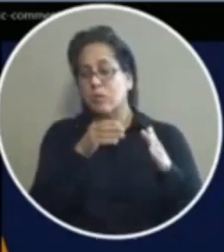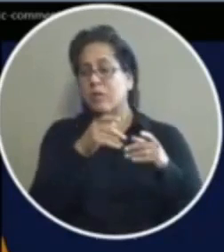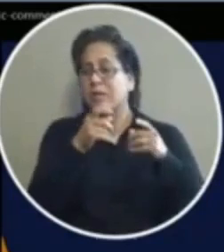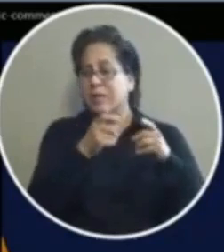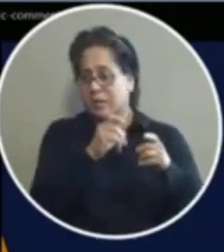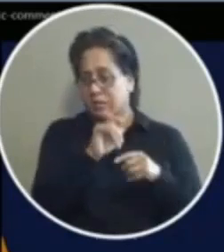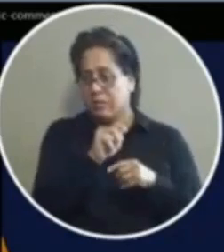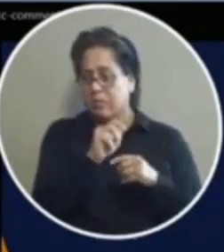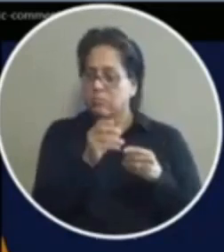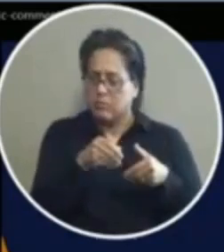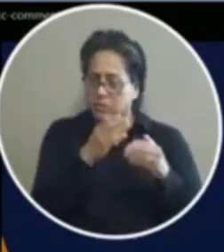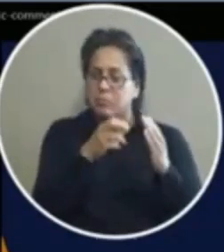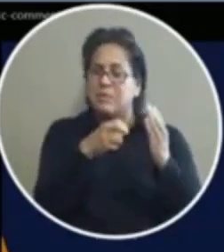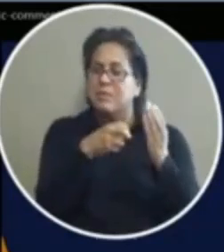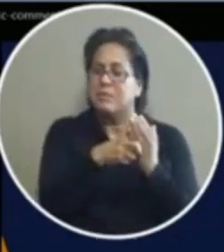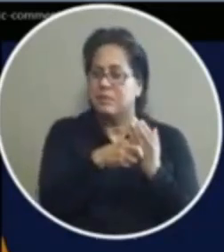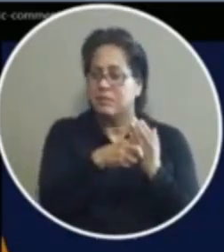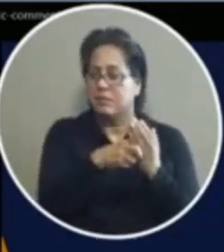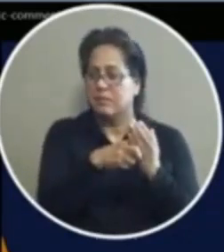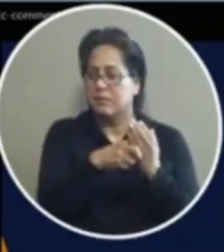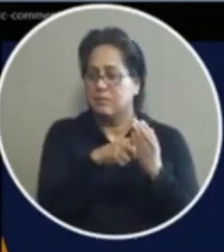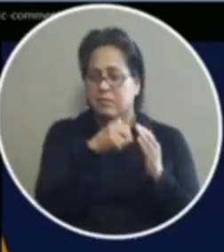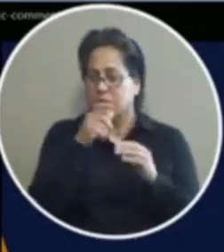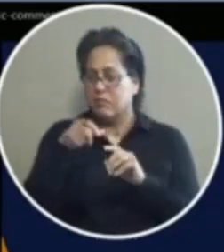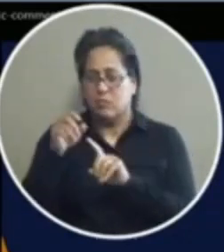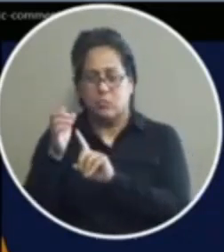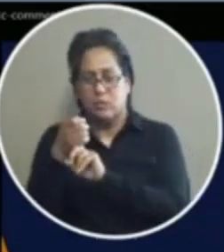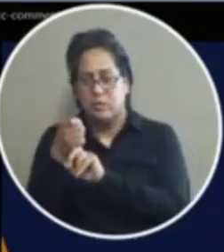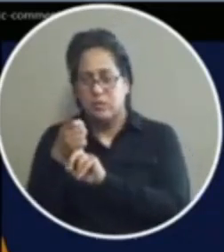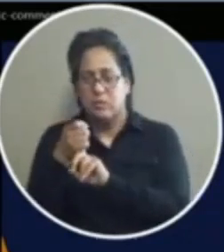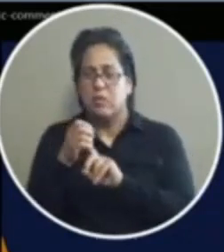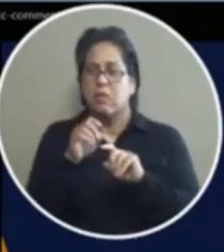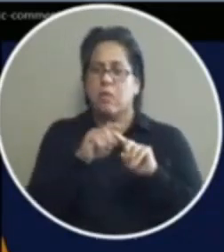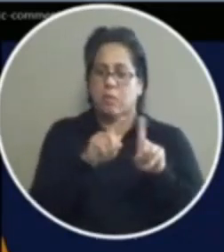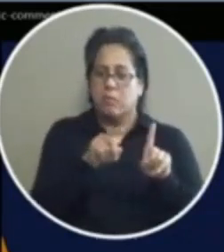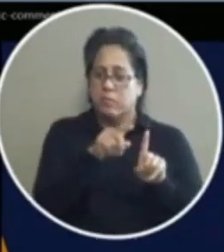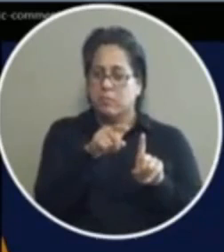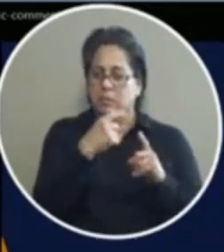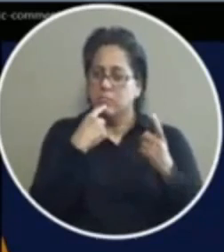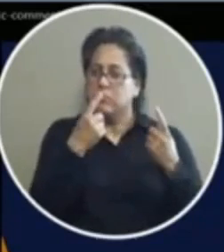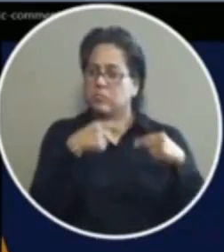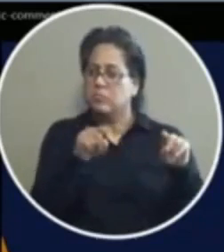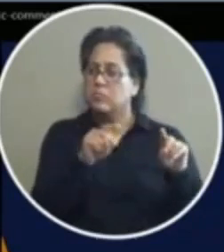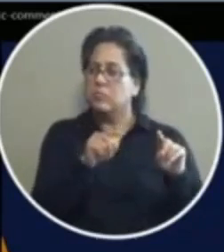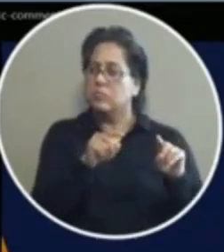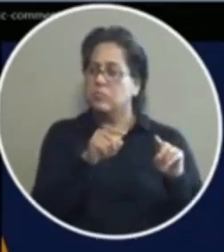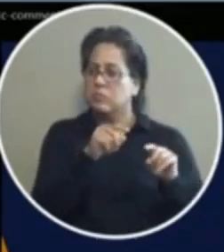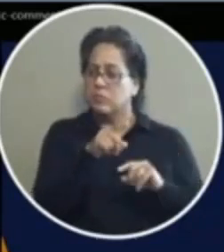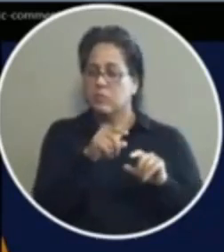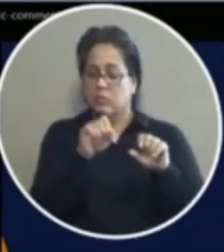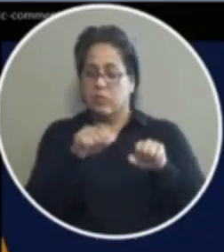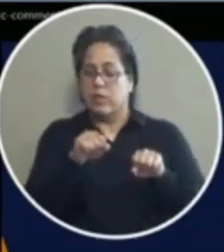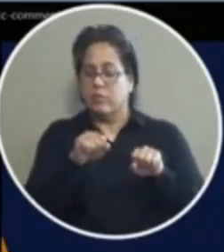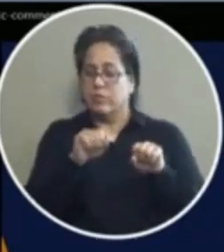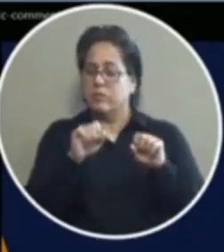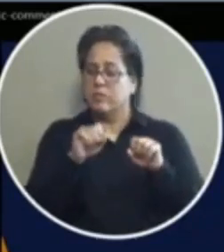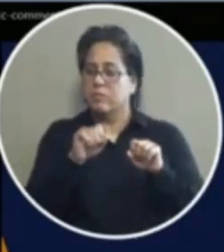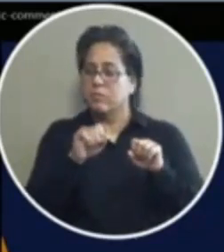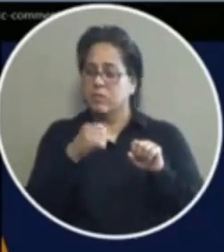but if it works there and we have the ability to do it there